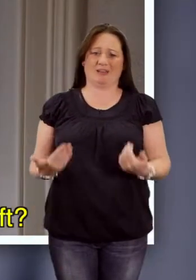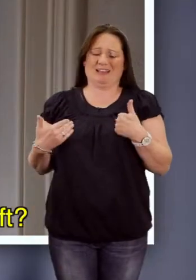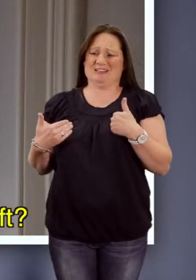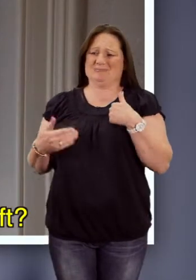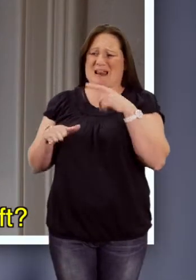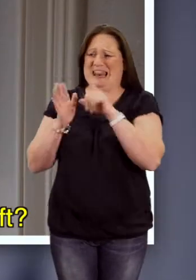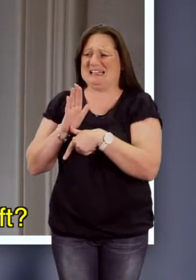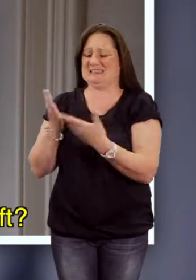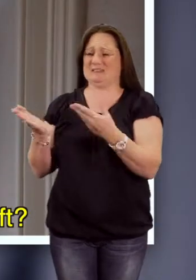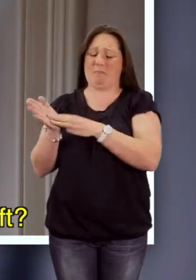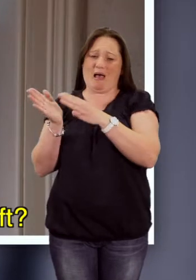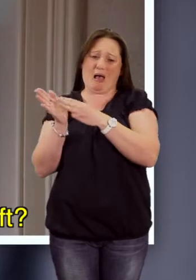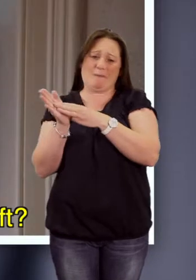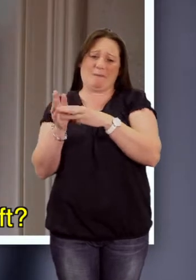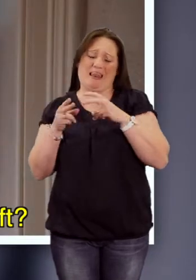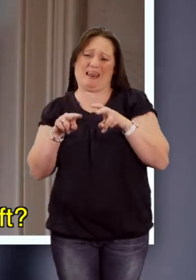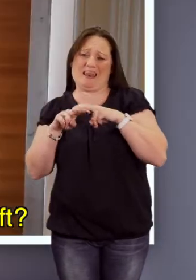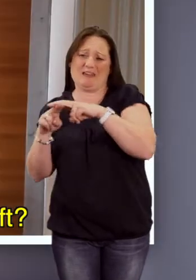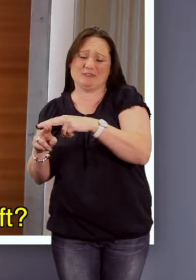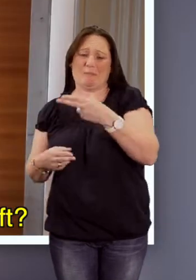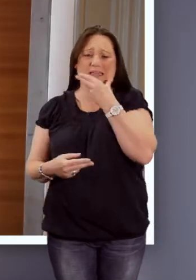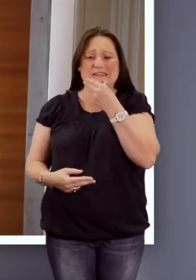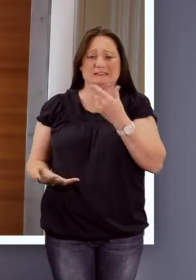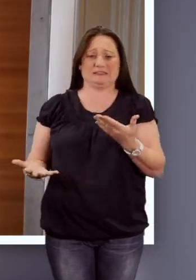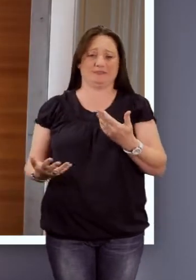I'm running late. Mum, can you give us a lift?